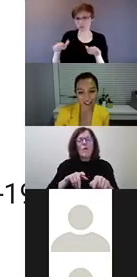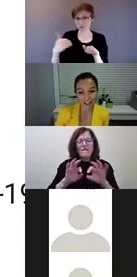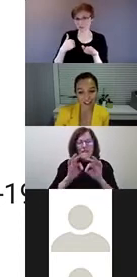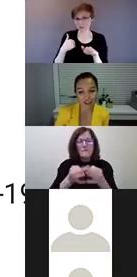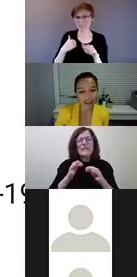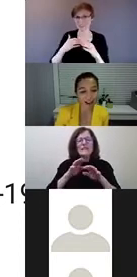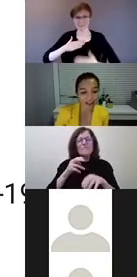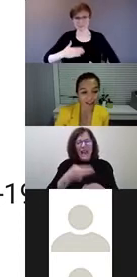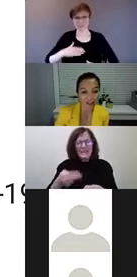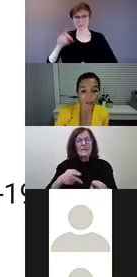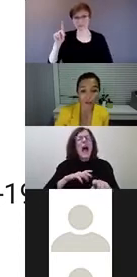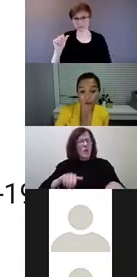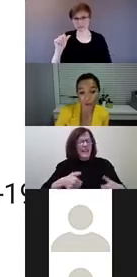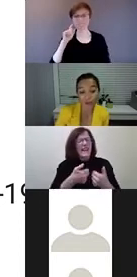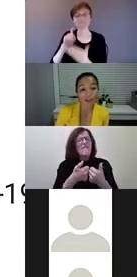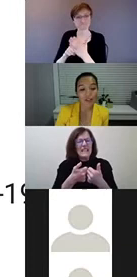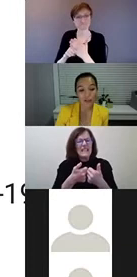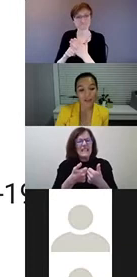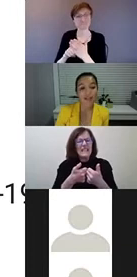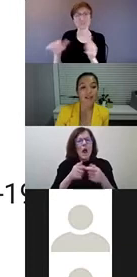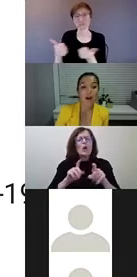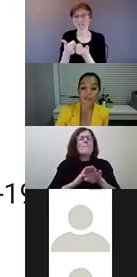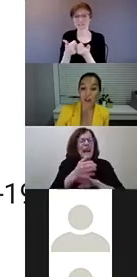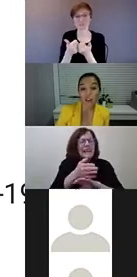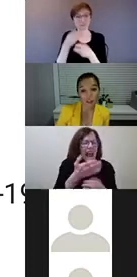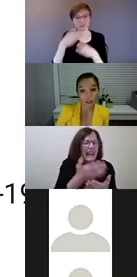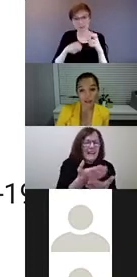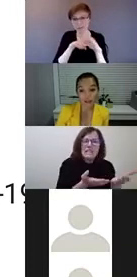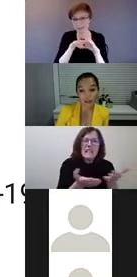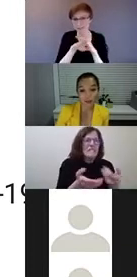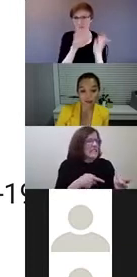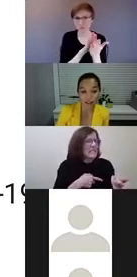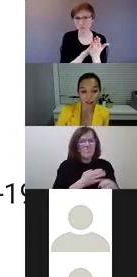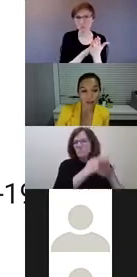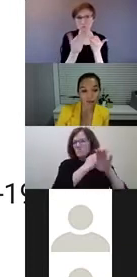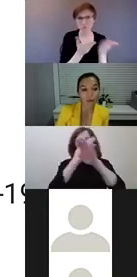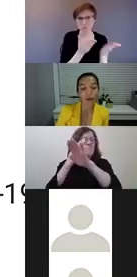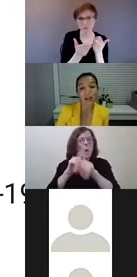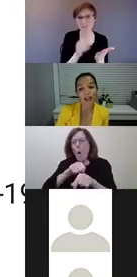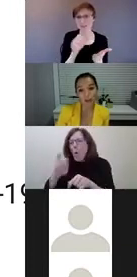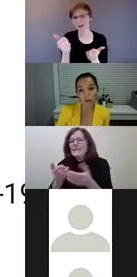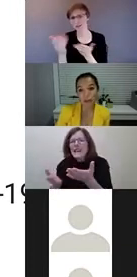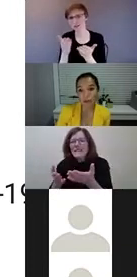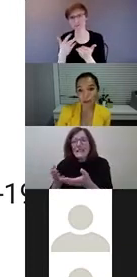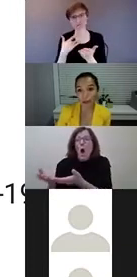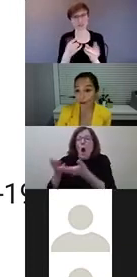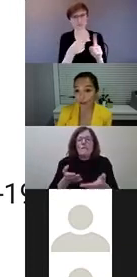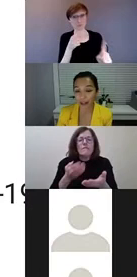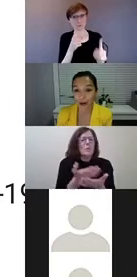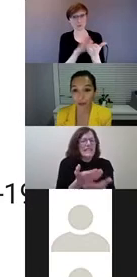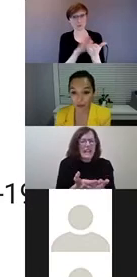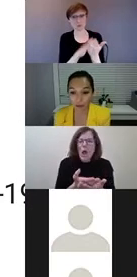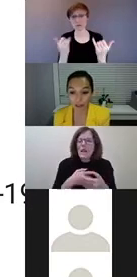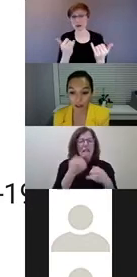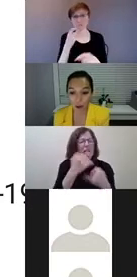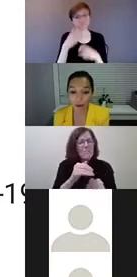having challenges to get access to school services, often other services that are provided through school, and also through regular